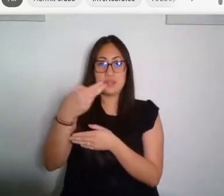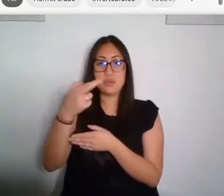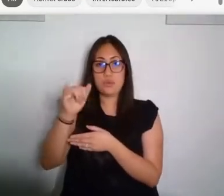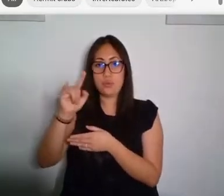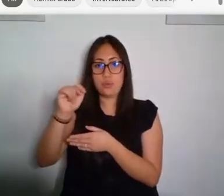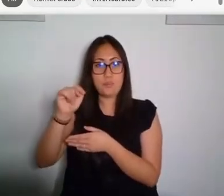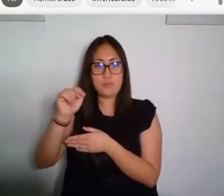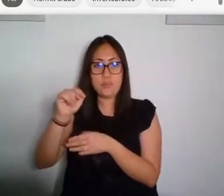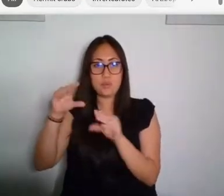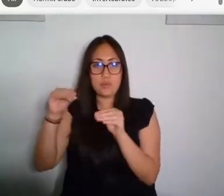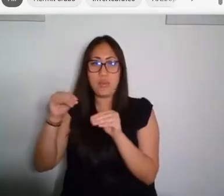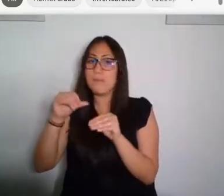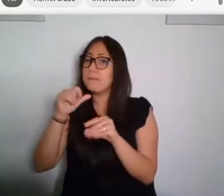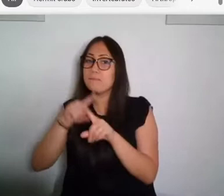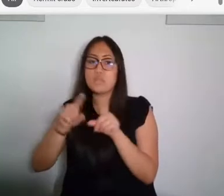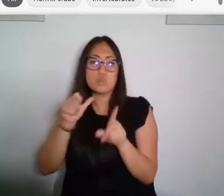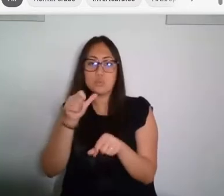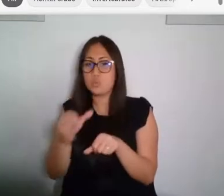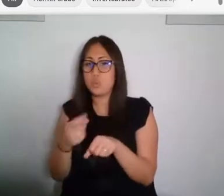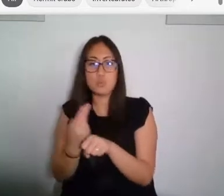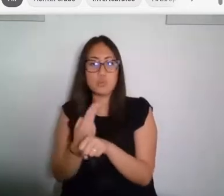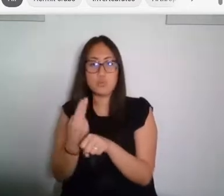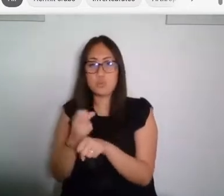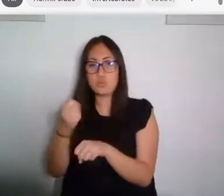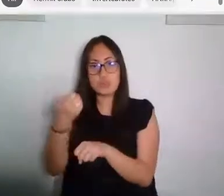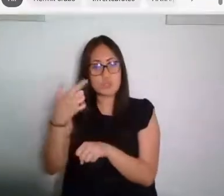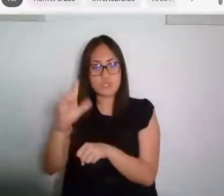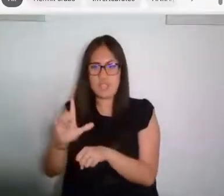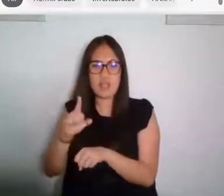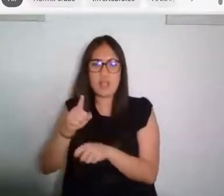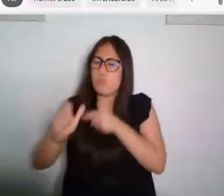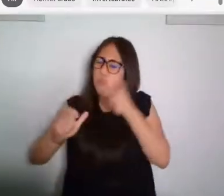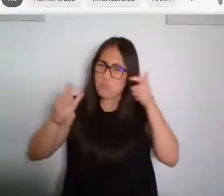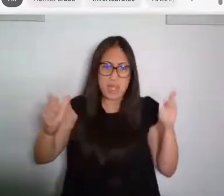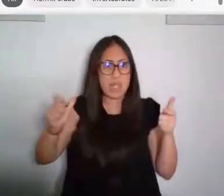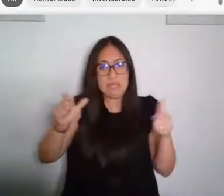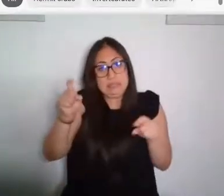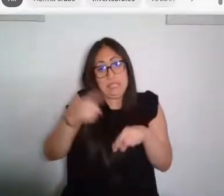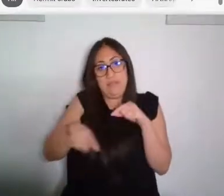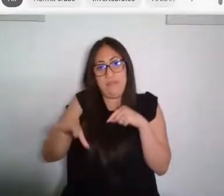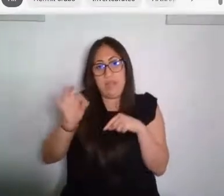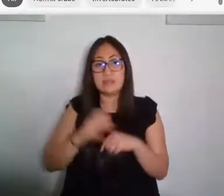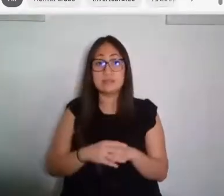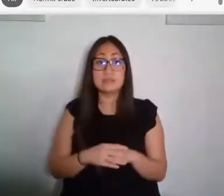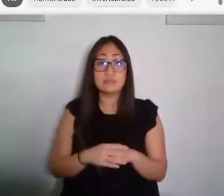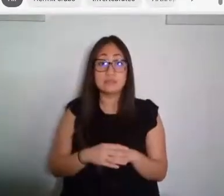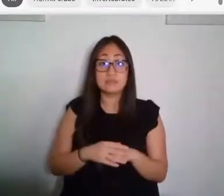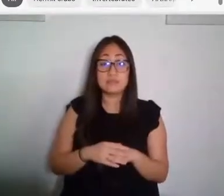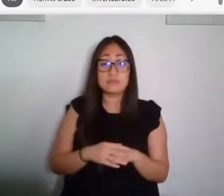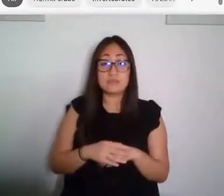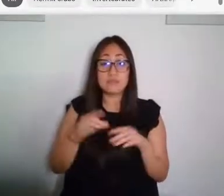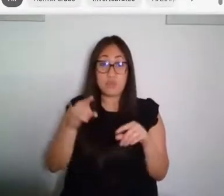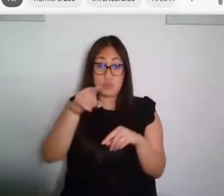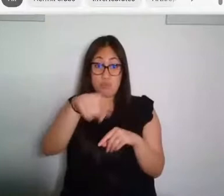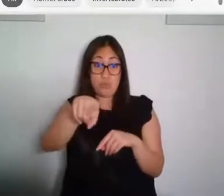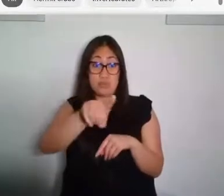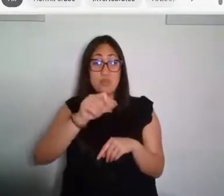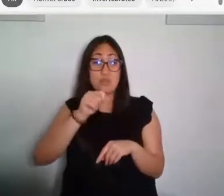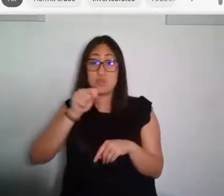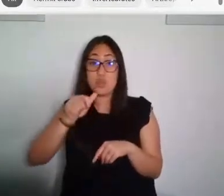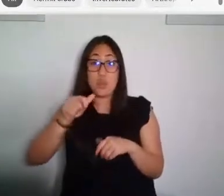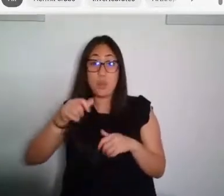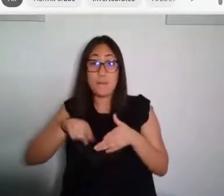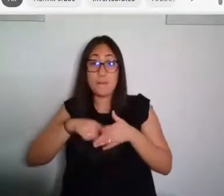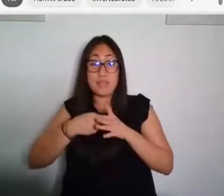shell. They're so big, they probably couldn't find one anyway. Hermit crabs don't begin life with a shell. Larvae hatch from eggs that are